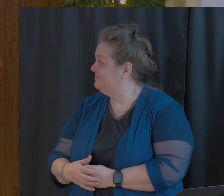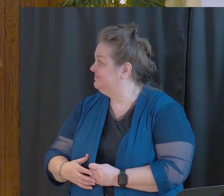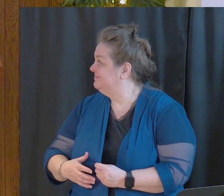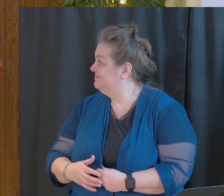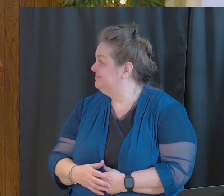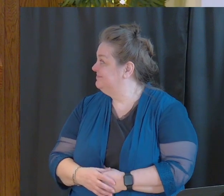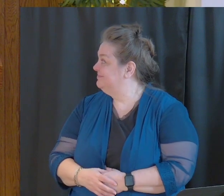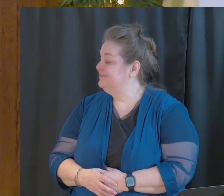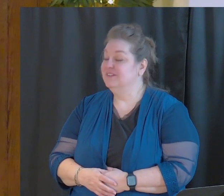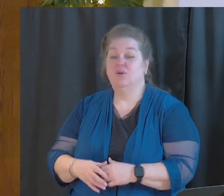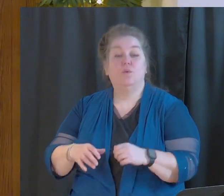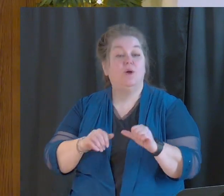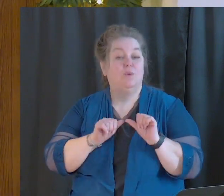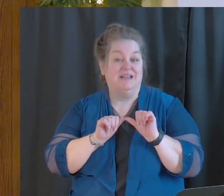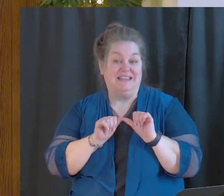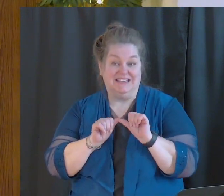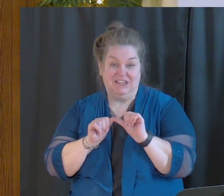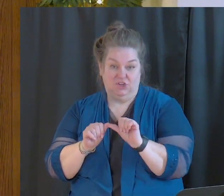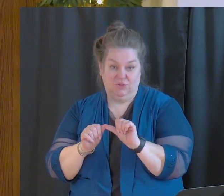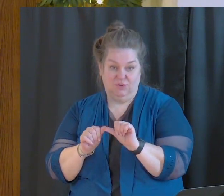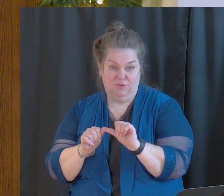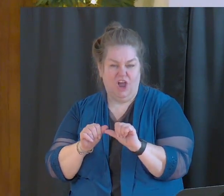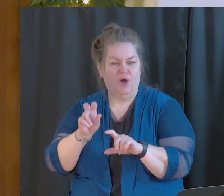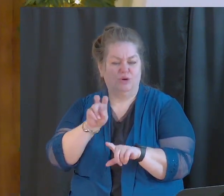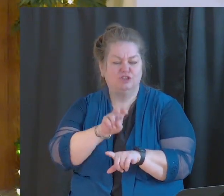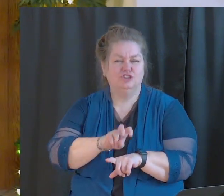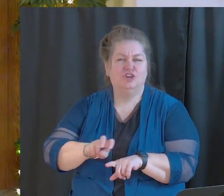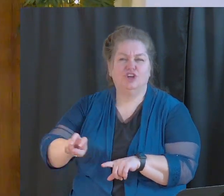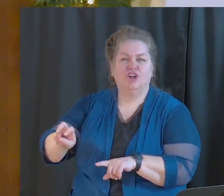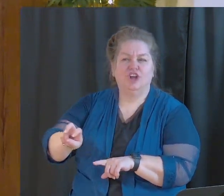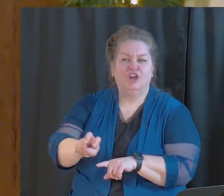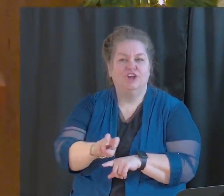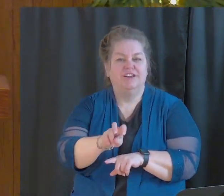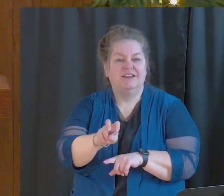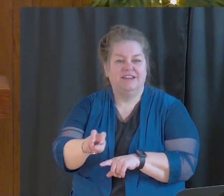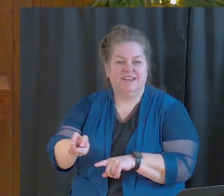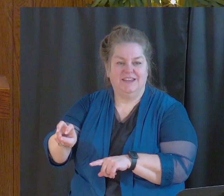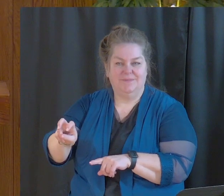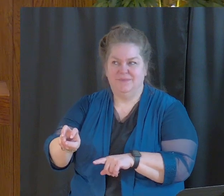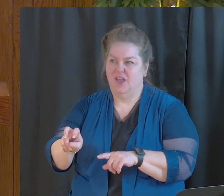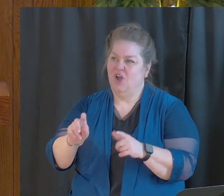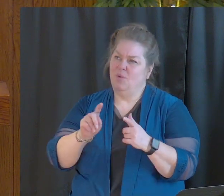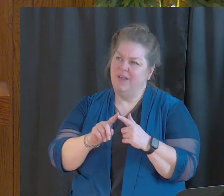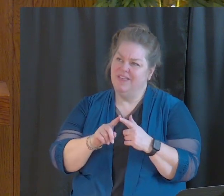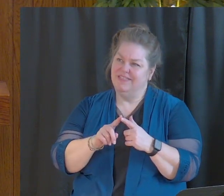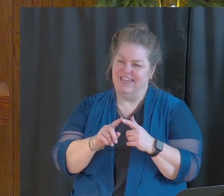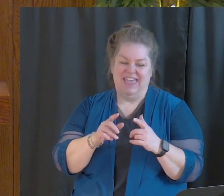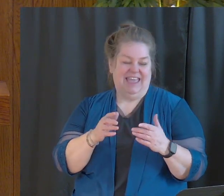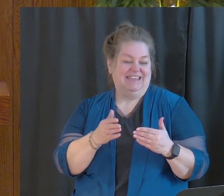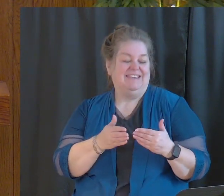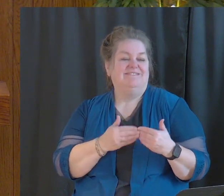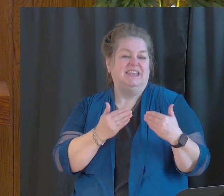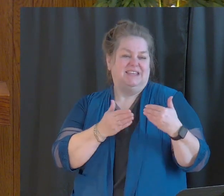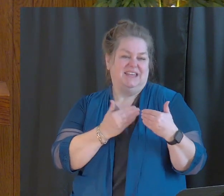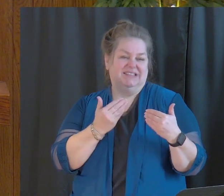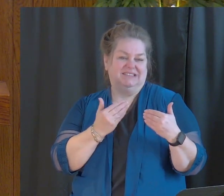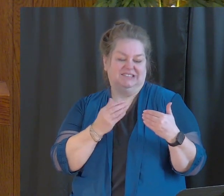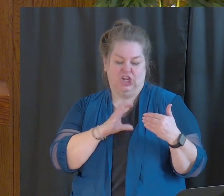So we're continuing on our journey here this morning with Convenient Christianity, and there's just one week left,